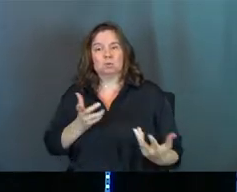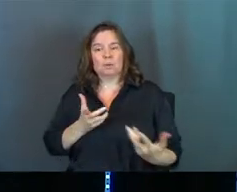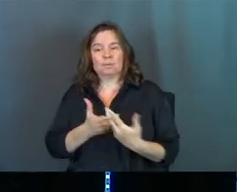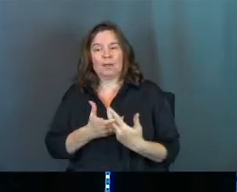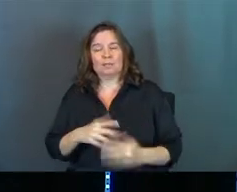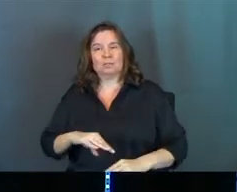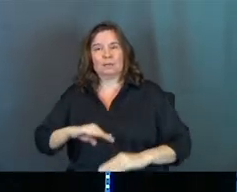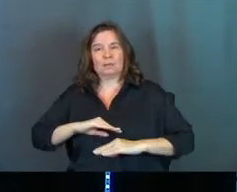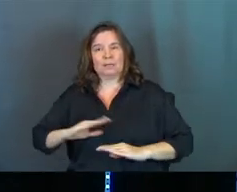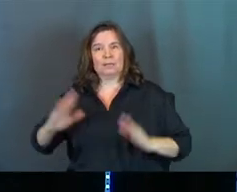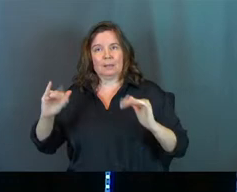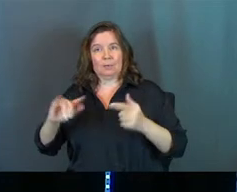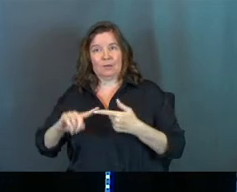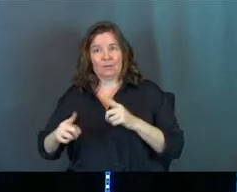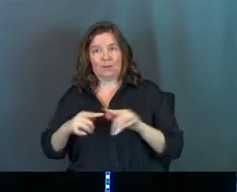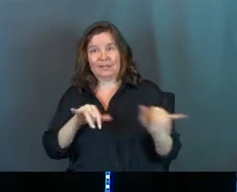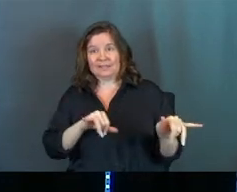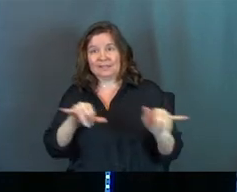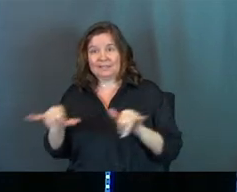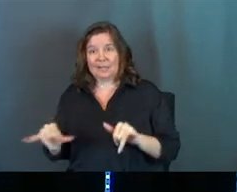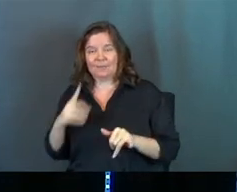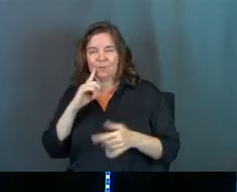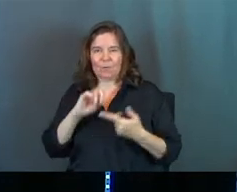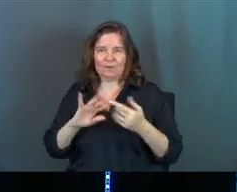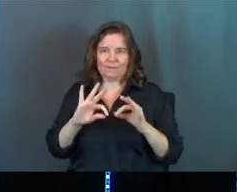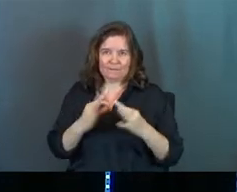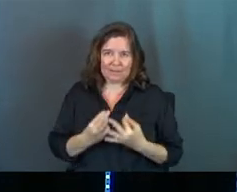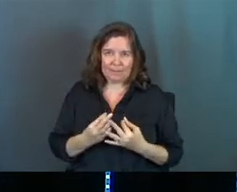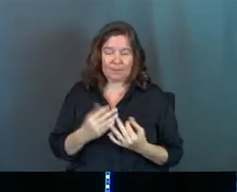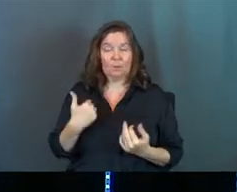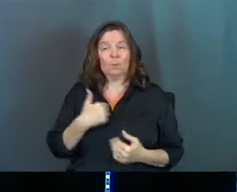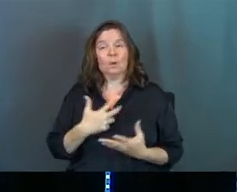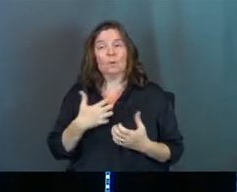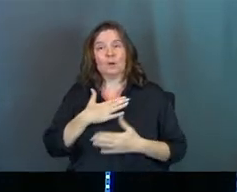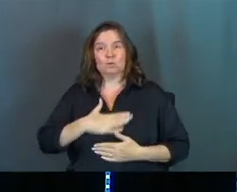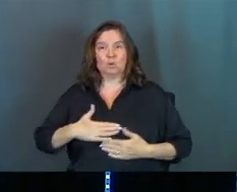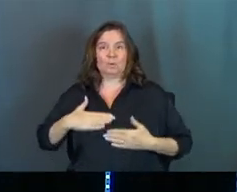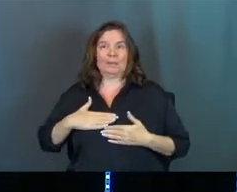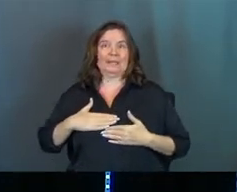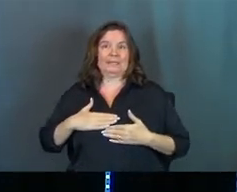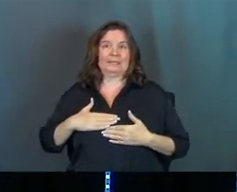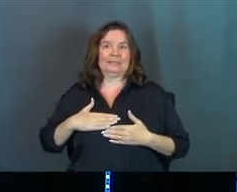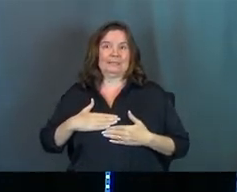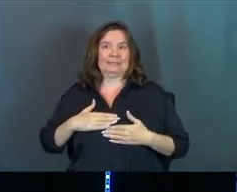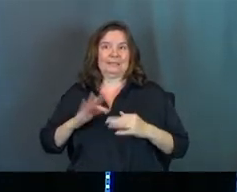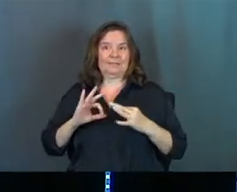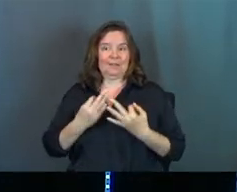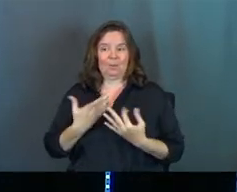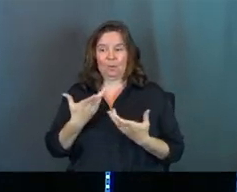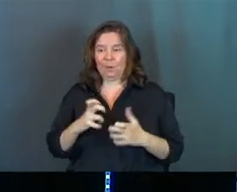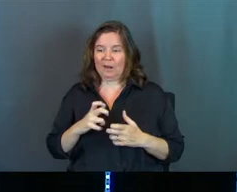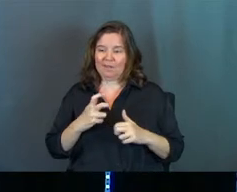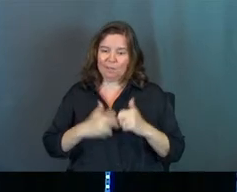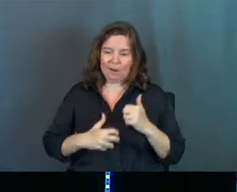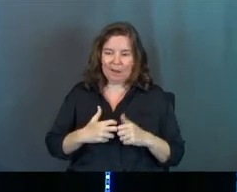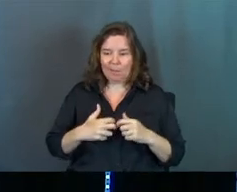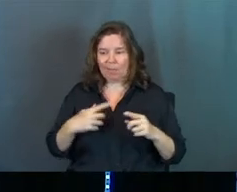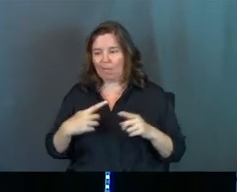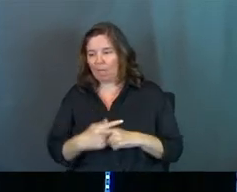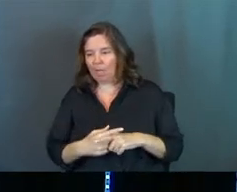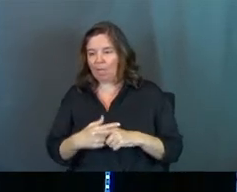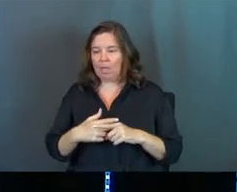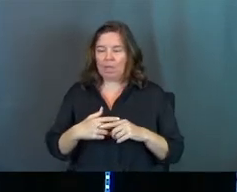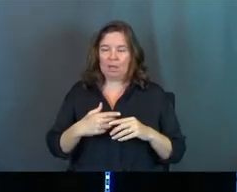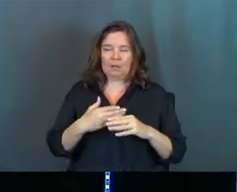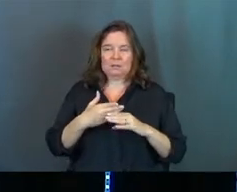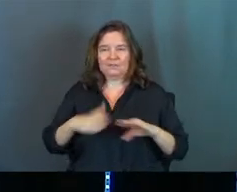and meet the expectations of our friends. The same is true with family. It's we want to please our family. We don't want to have issues with family. We don't want to create drama. We don't